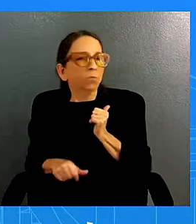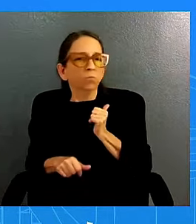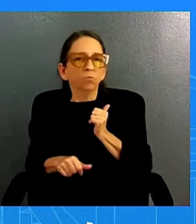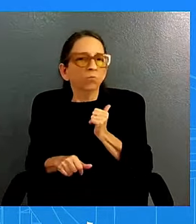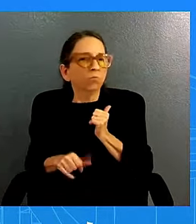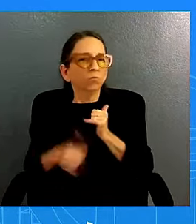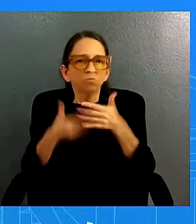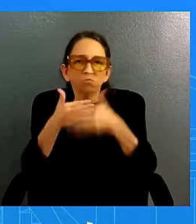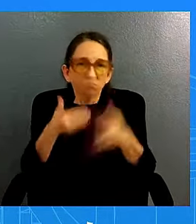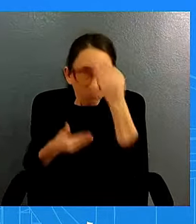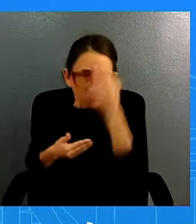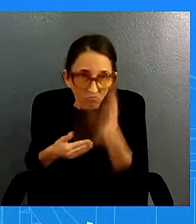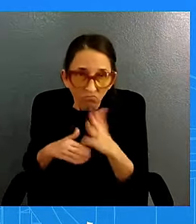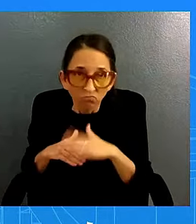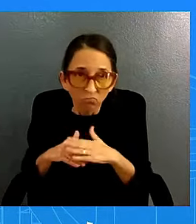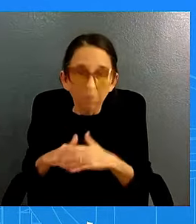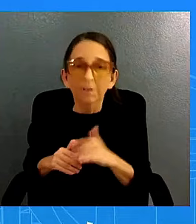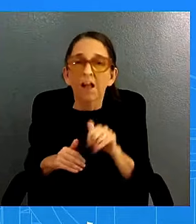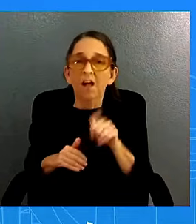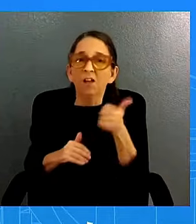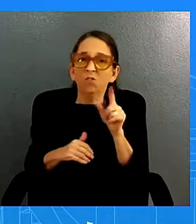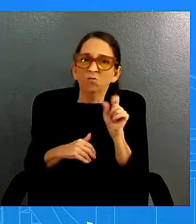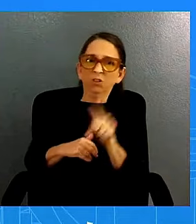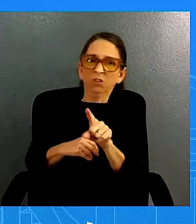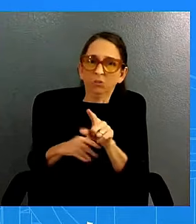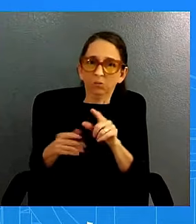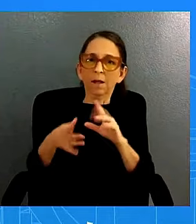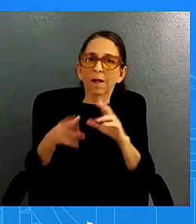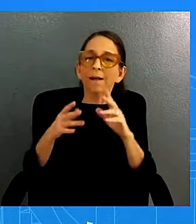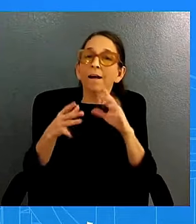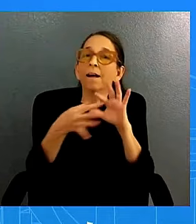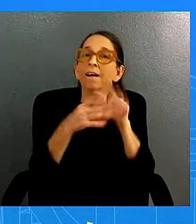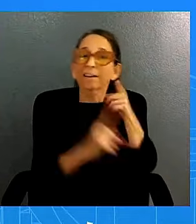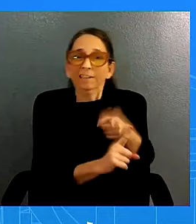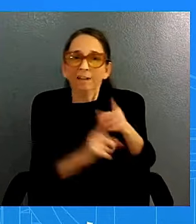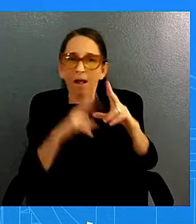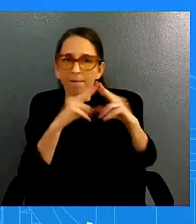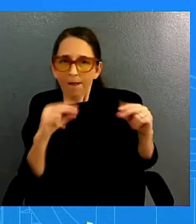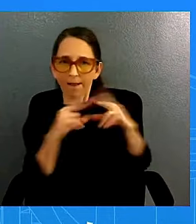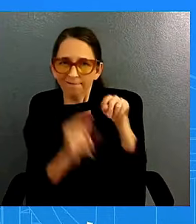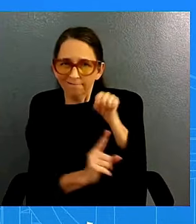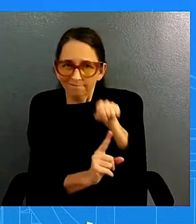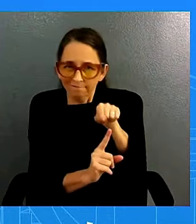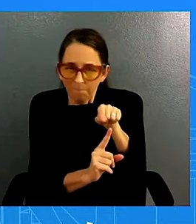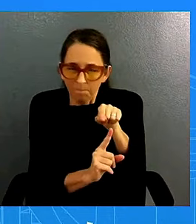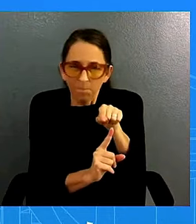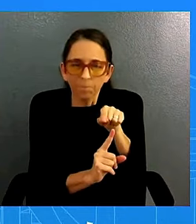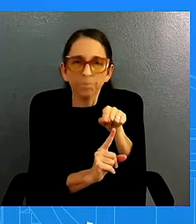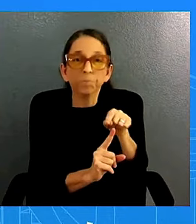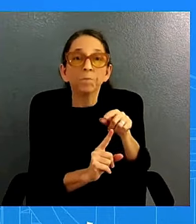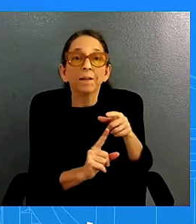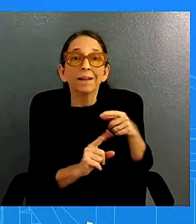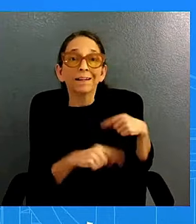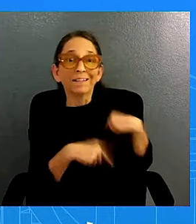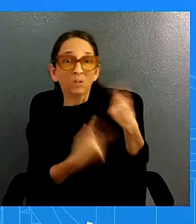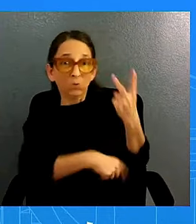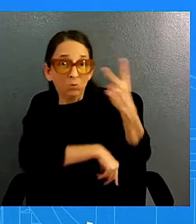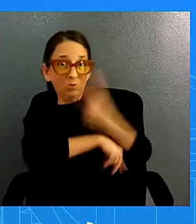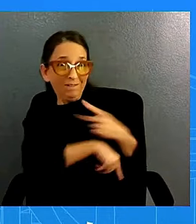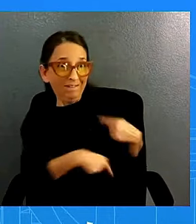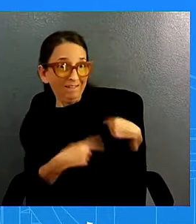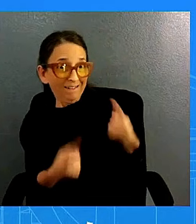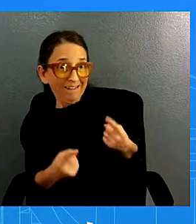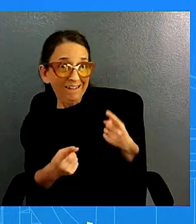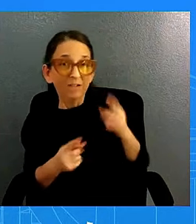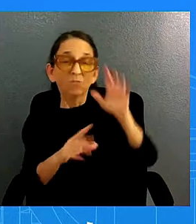if i might try my luck sure um the past two days uh the administration uh kept the position of we were